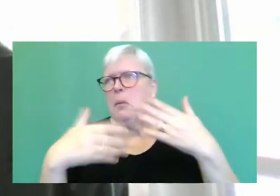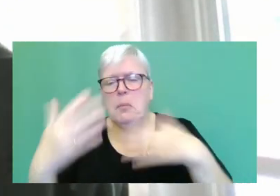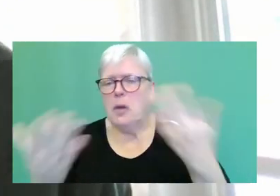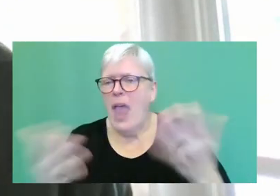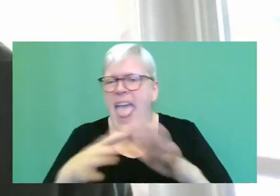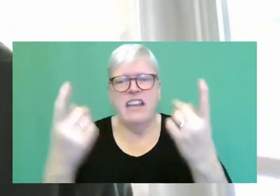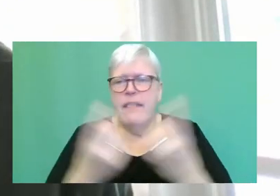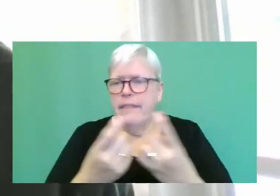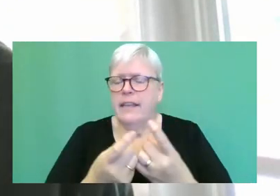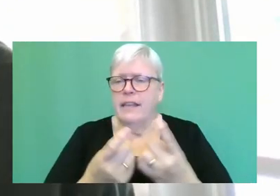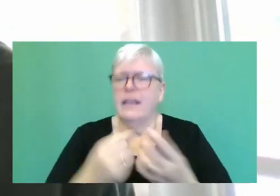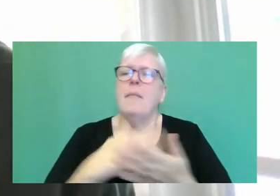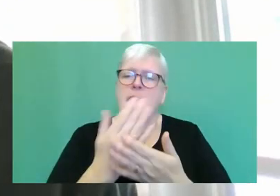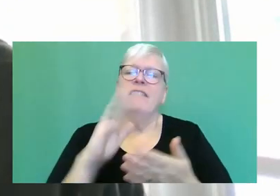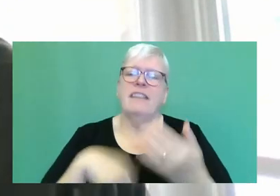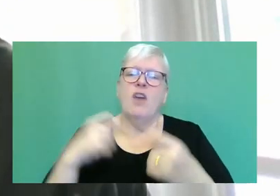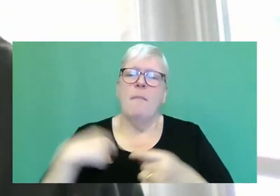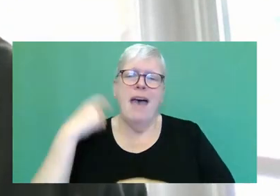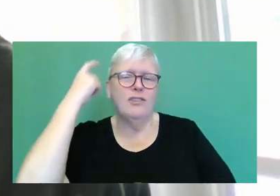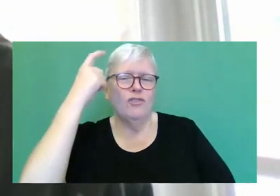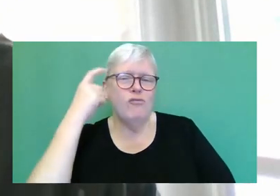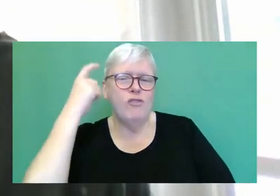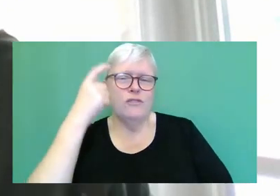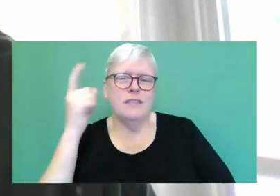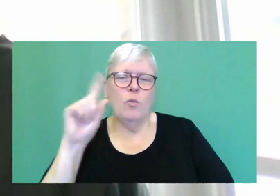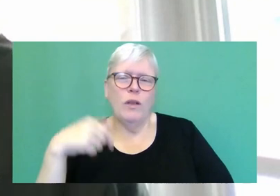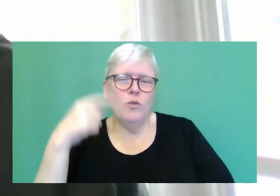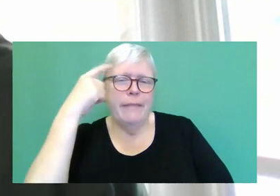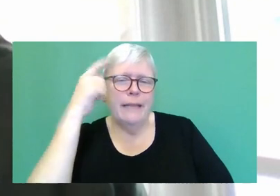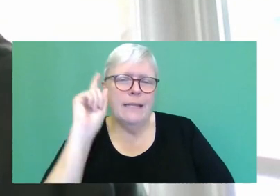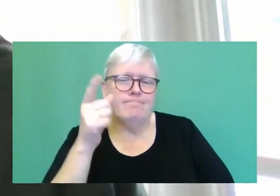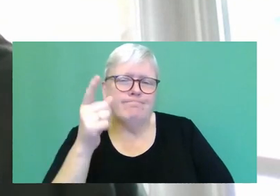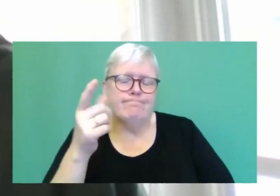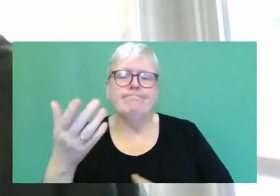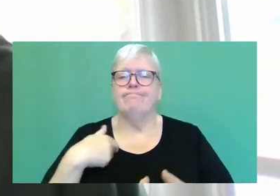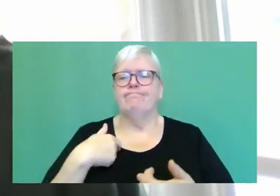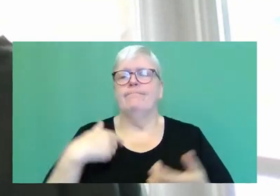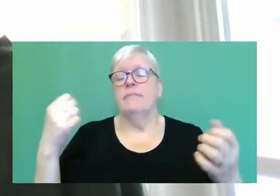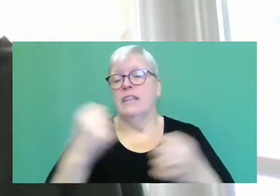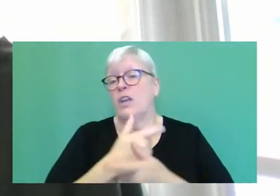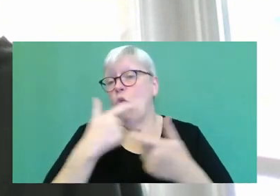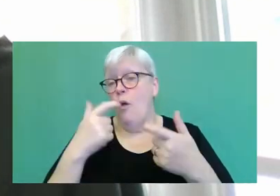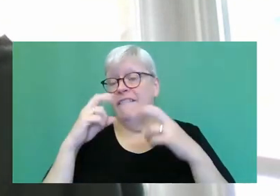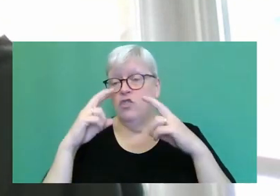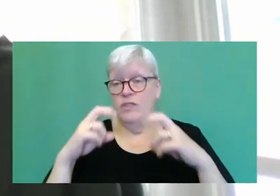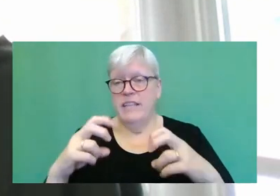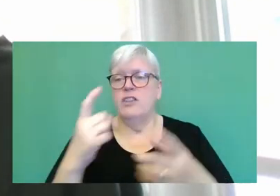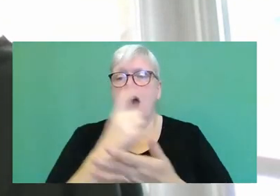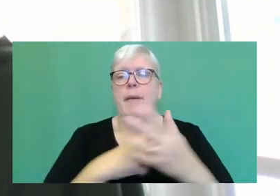came out of a curiosity about that. And then I did a lot of research around sex addiction.